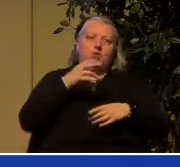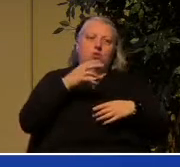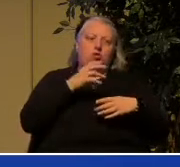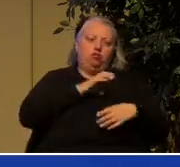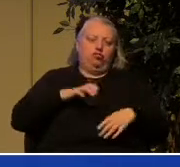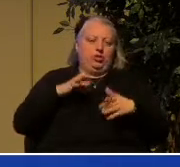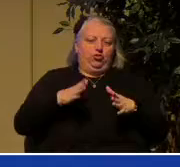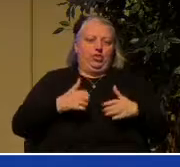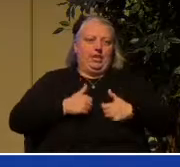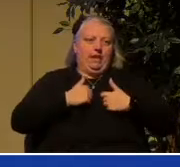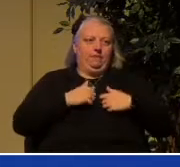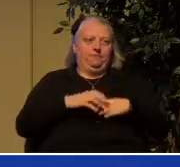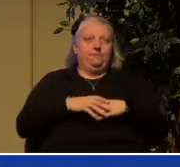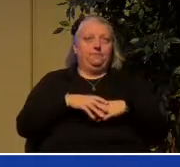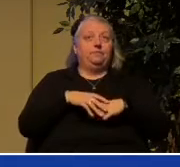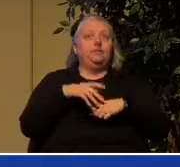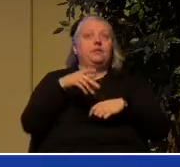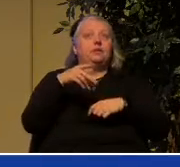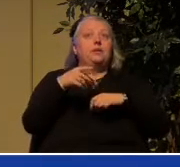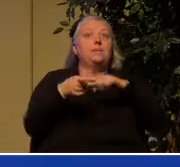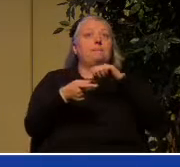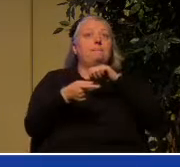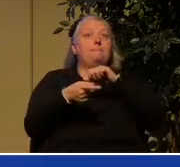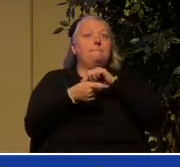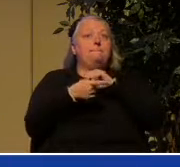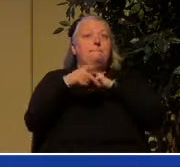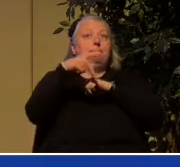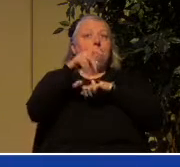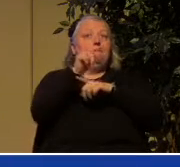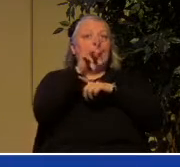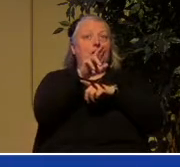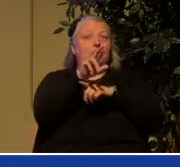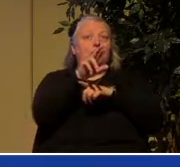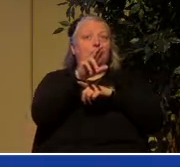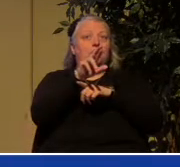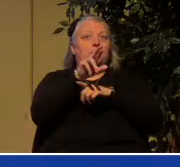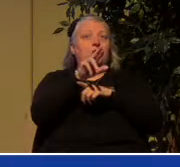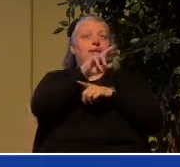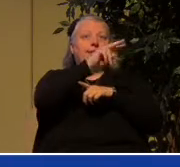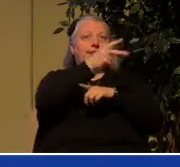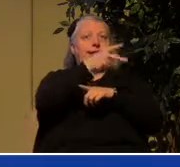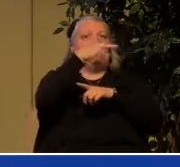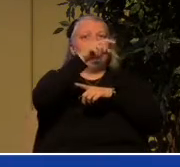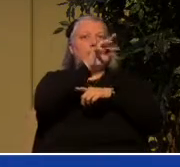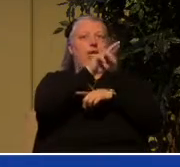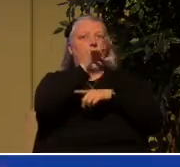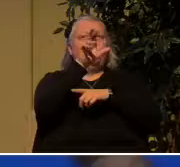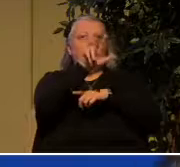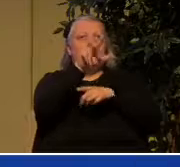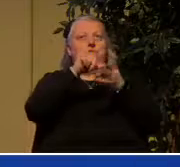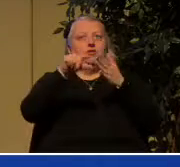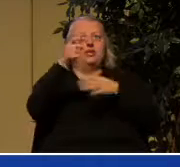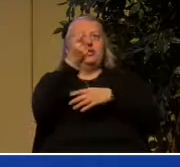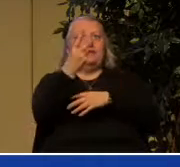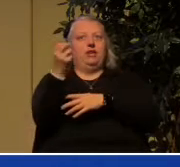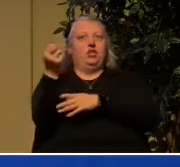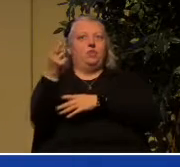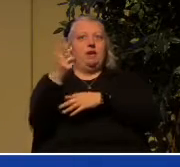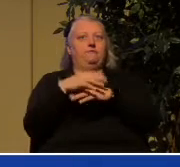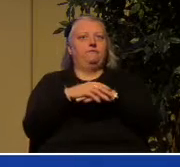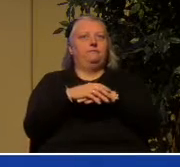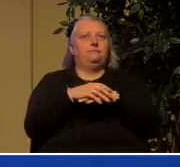way in 2 Peter chapter 3 verse 11 and 12 since all these things that is the whole universe